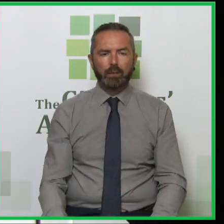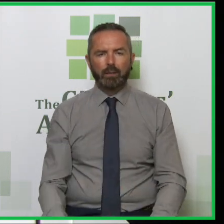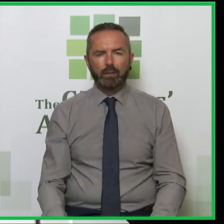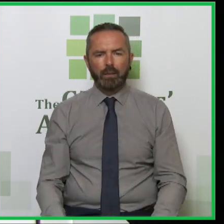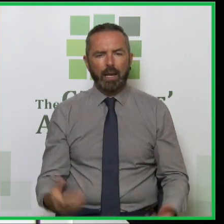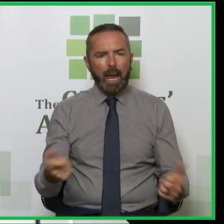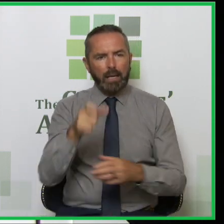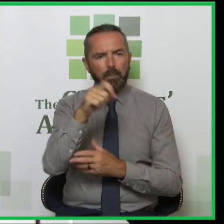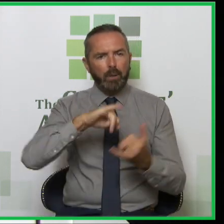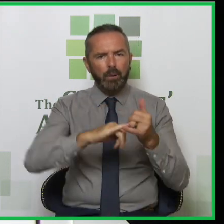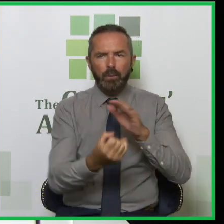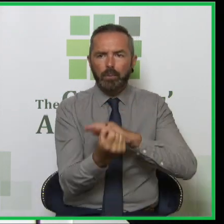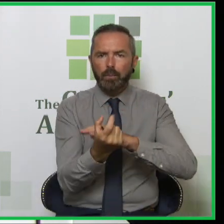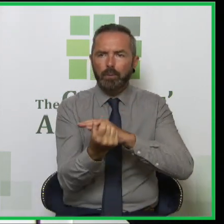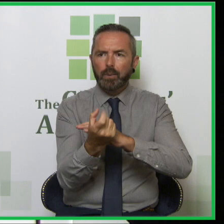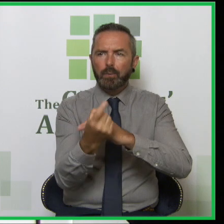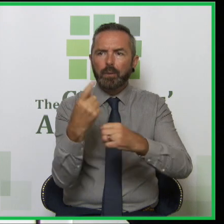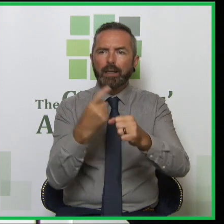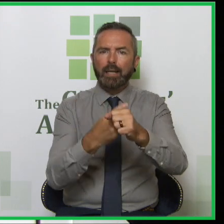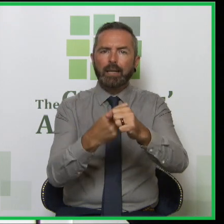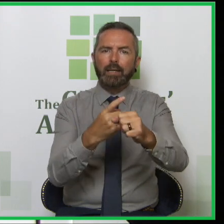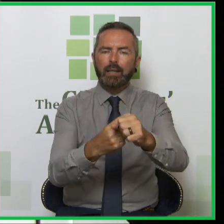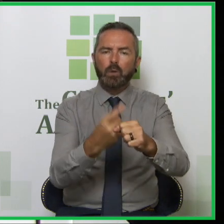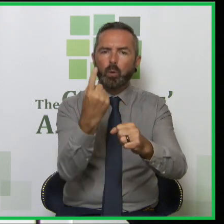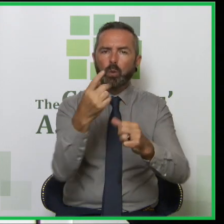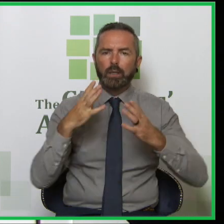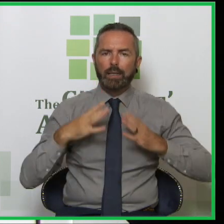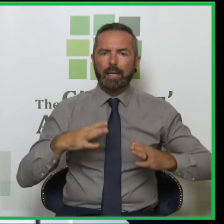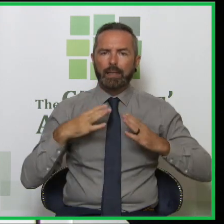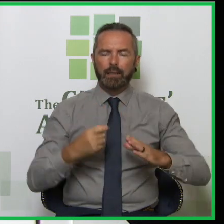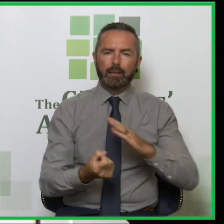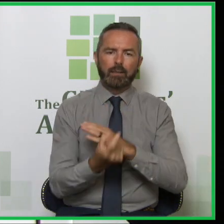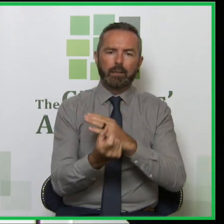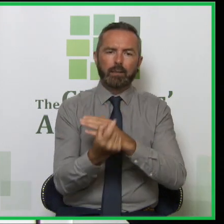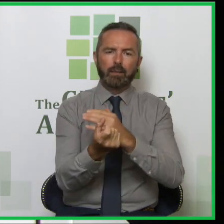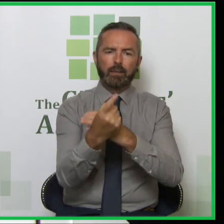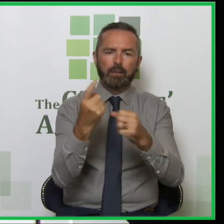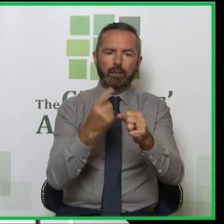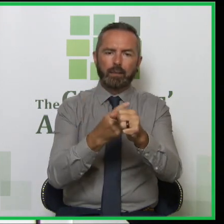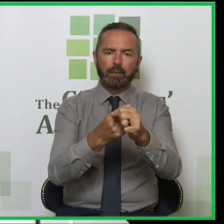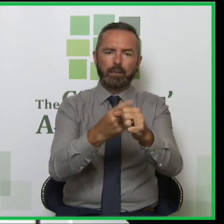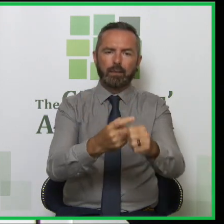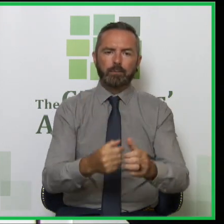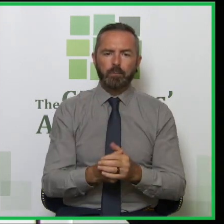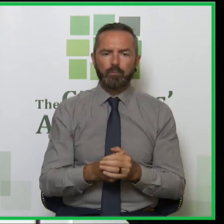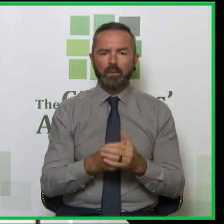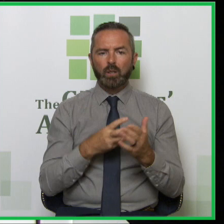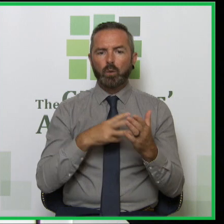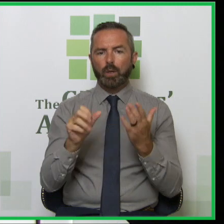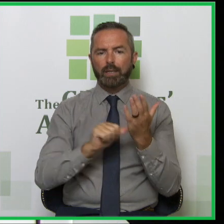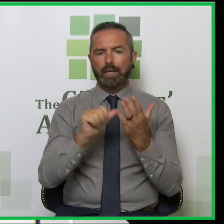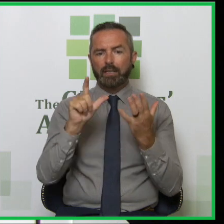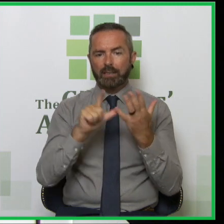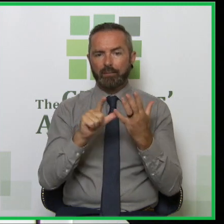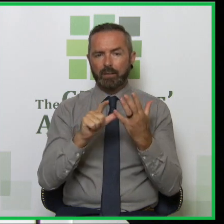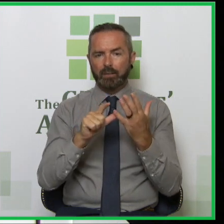was there anybody's turned up a couple of times? This was one lady that turned up in my data in my various studies. When she was seven, she